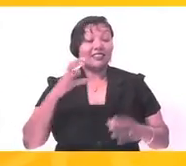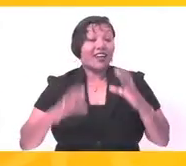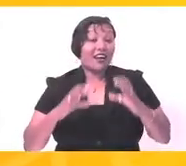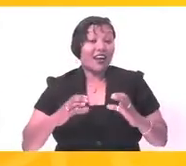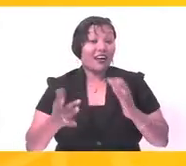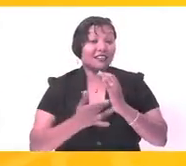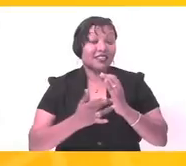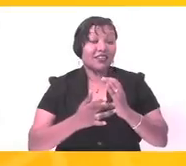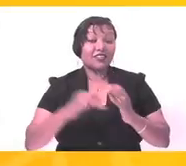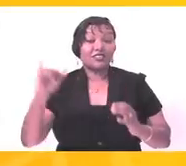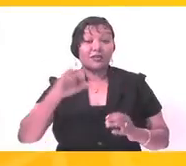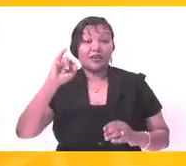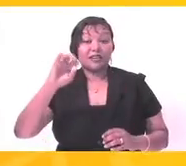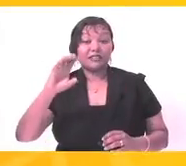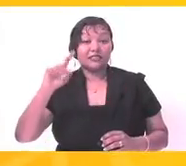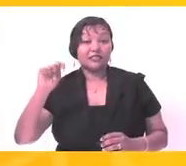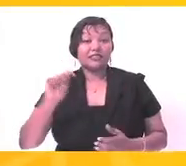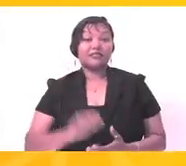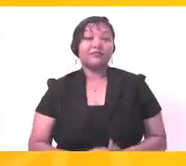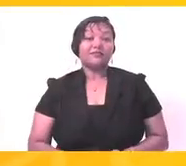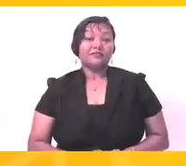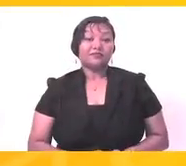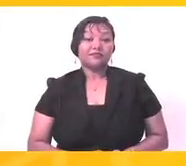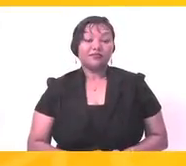in some of the technologies in the cars that we drive.